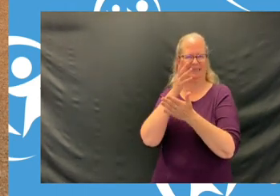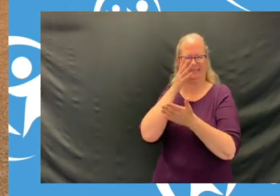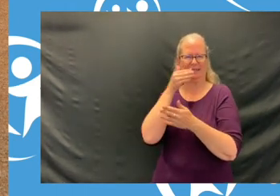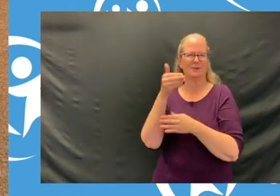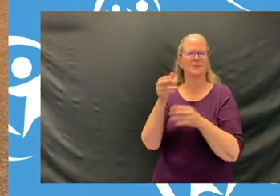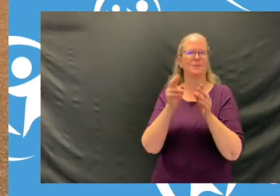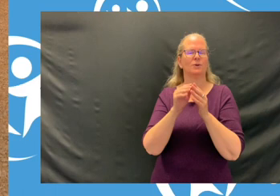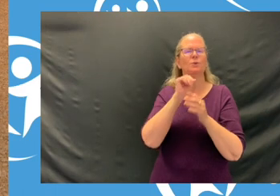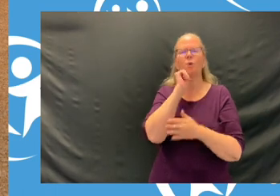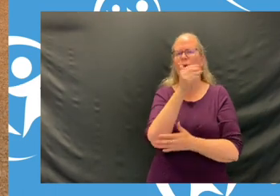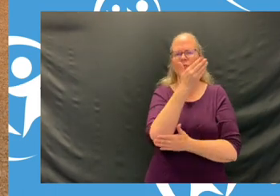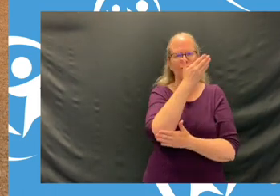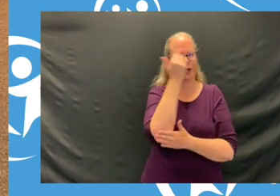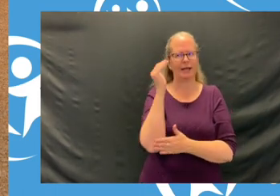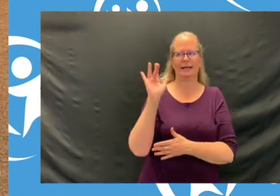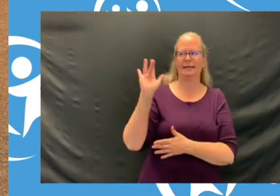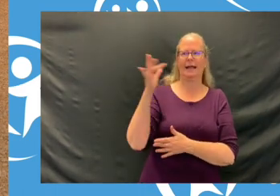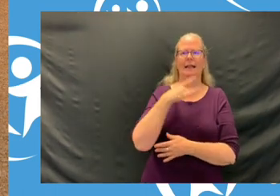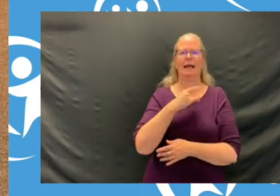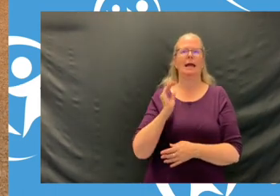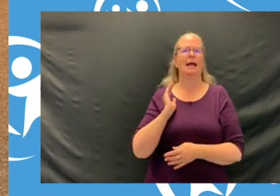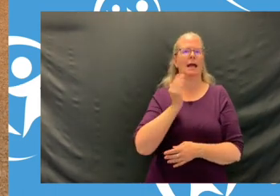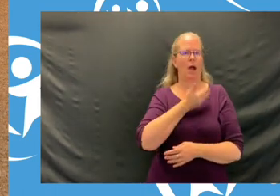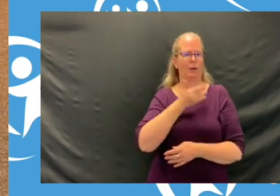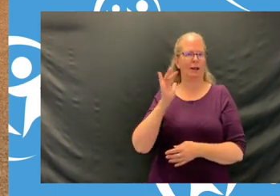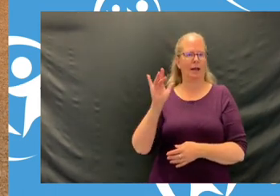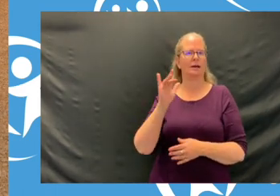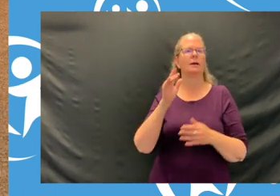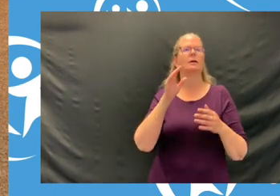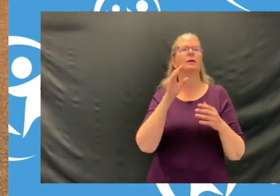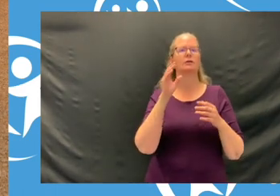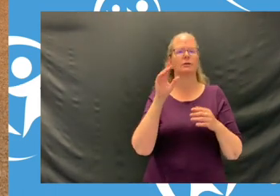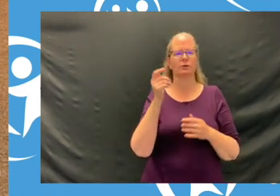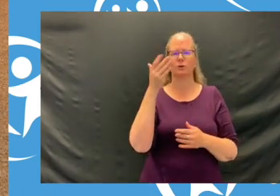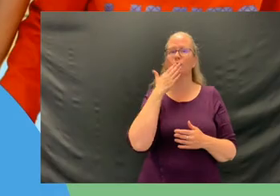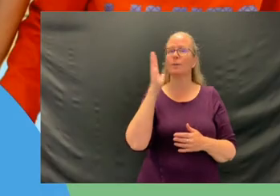by liking and subscribing to our channel thanks bye